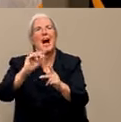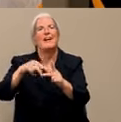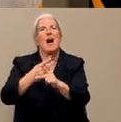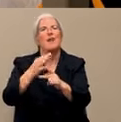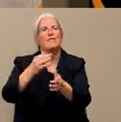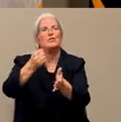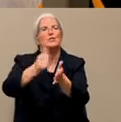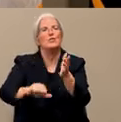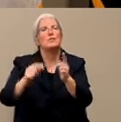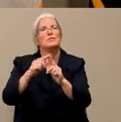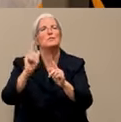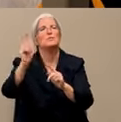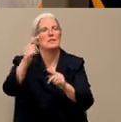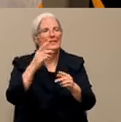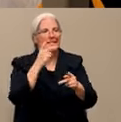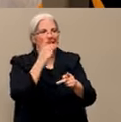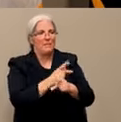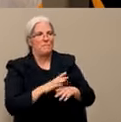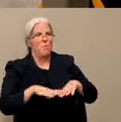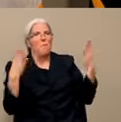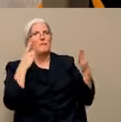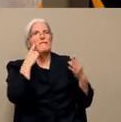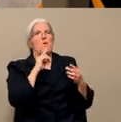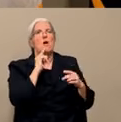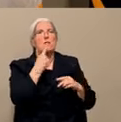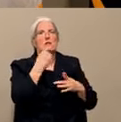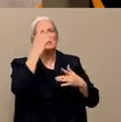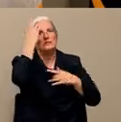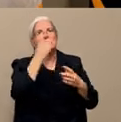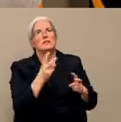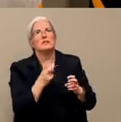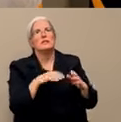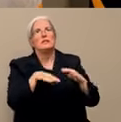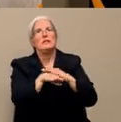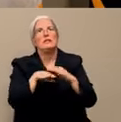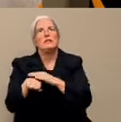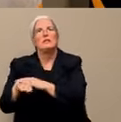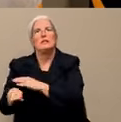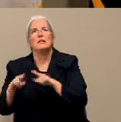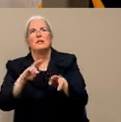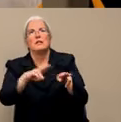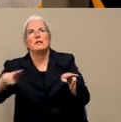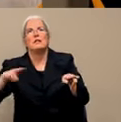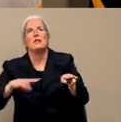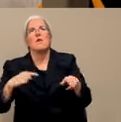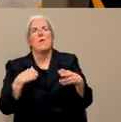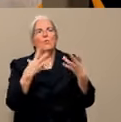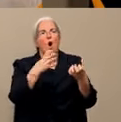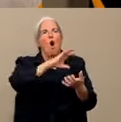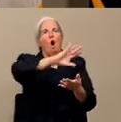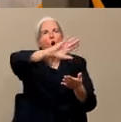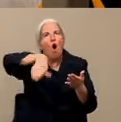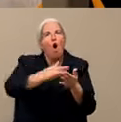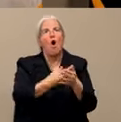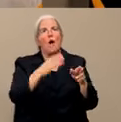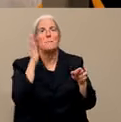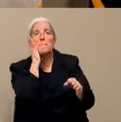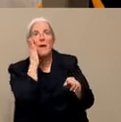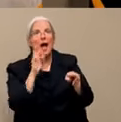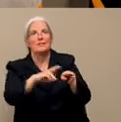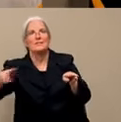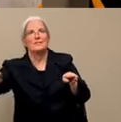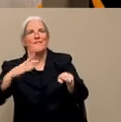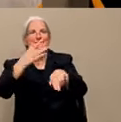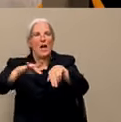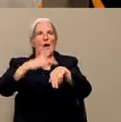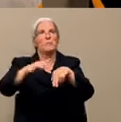the surgery. So number one is we want all the hospital beds ready and available when the surge comes. Another reason is